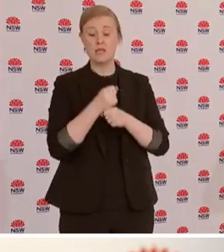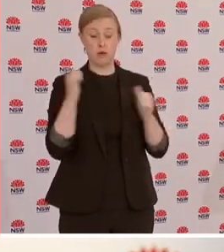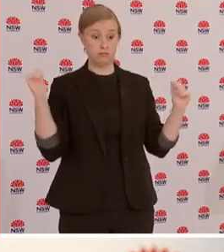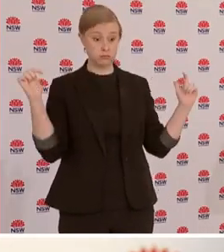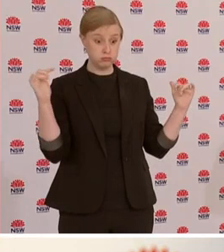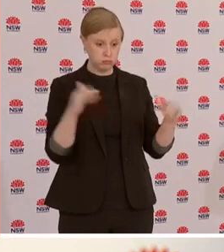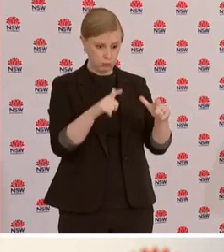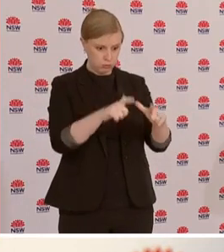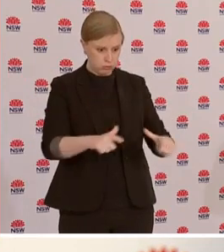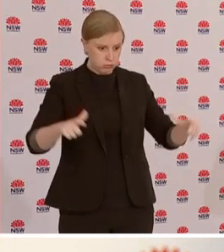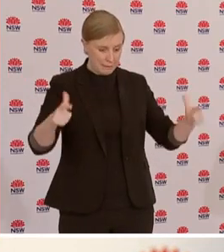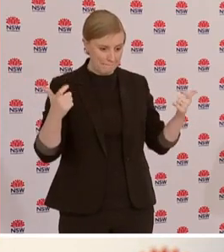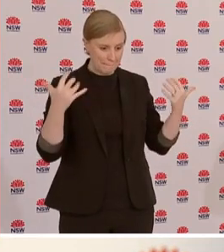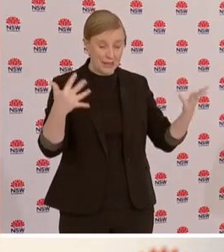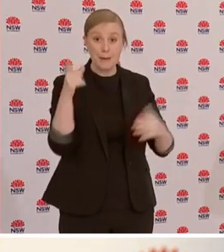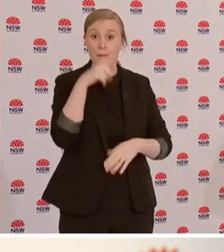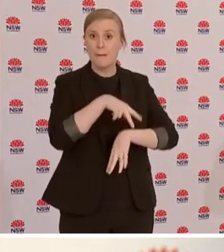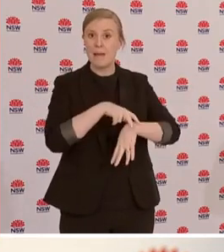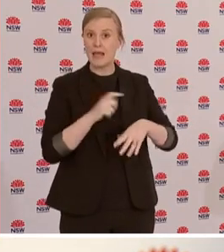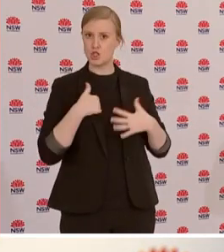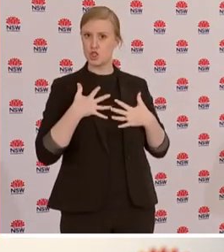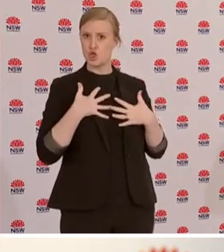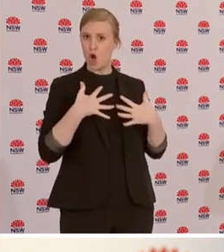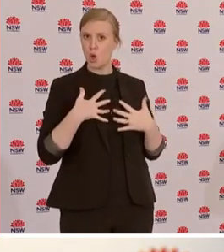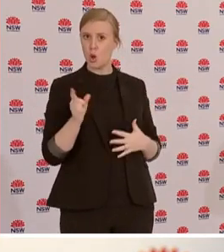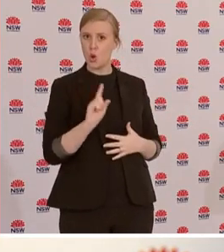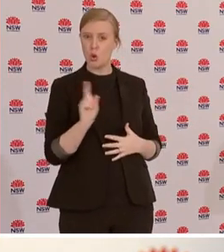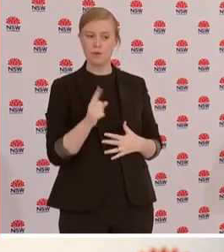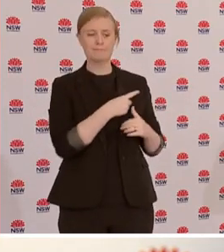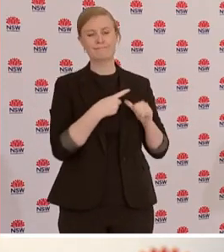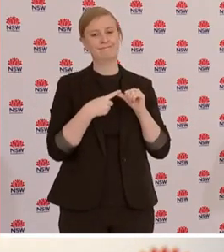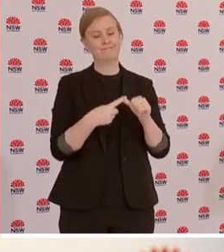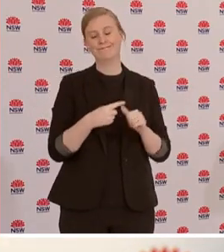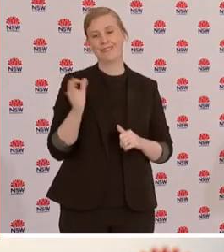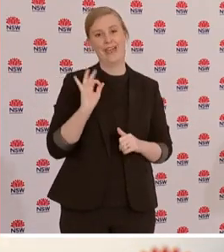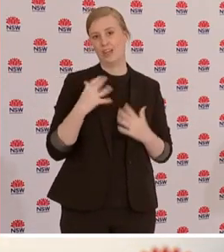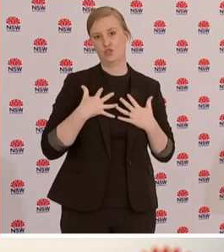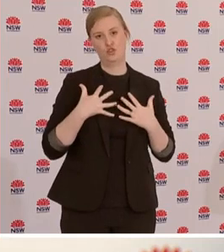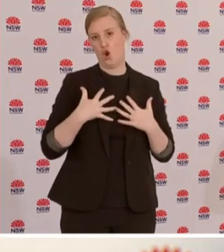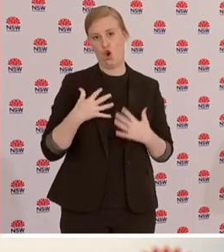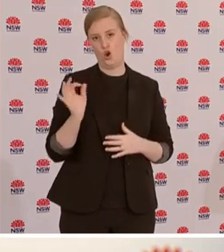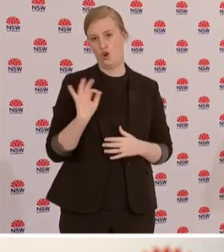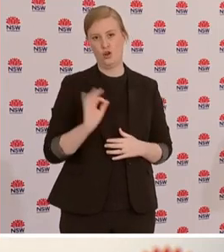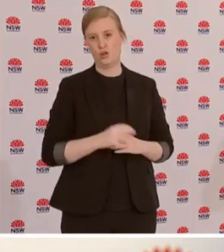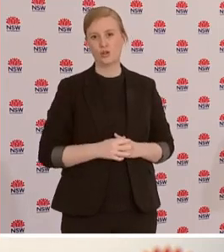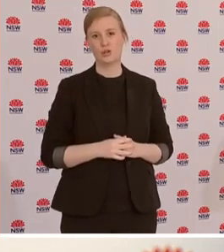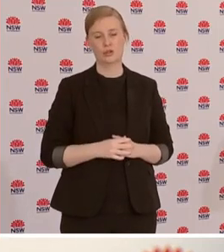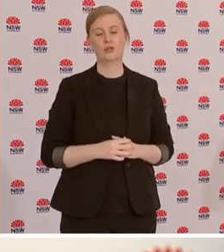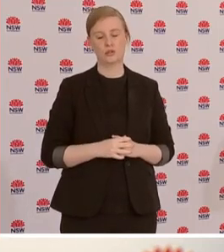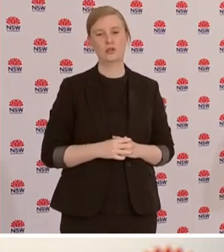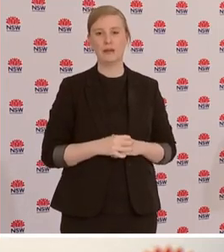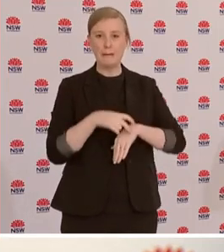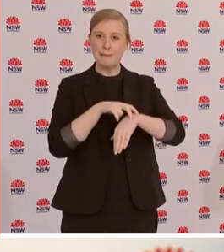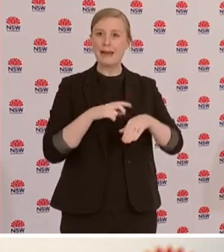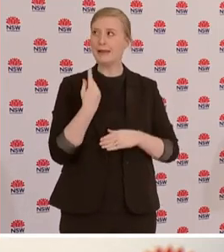as the seacon today but I'm well aware that the police executive and indeed all of the intelligence